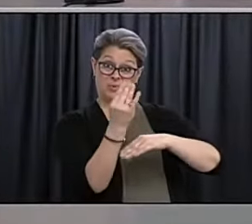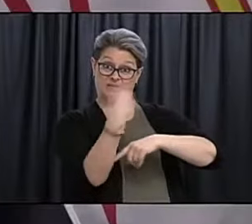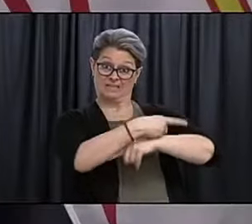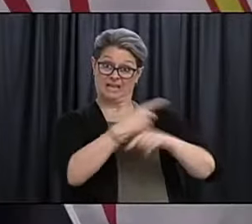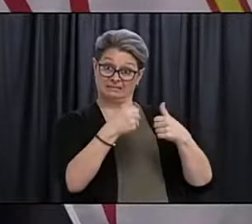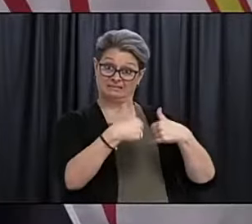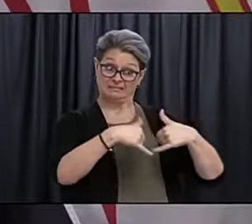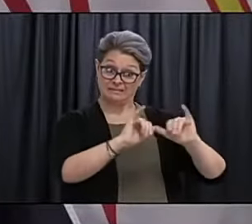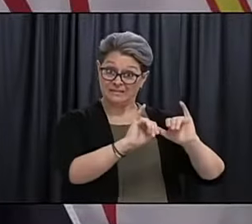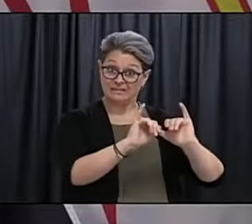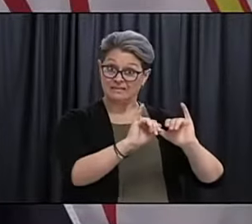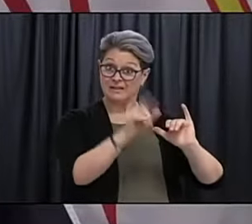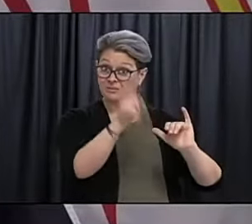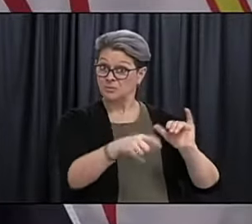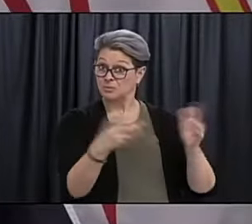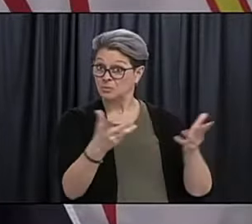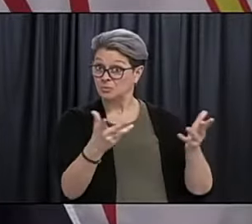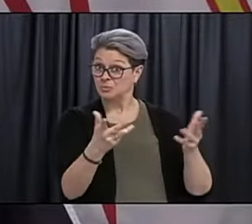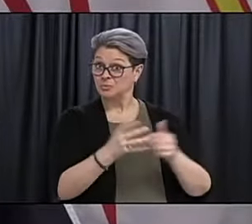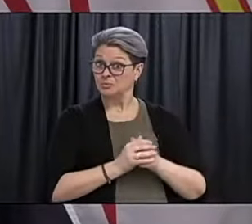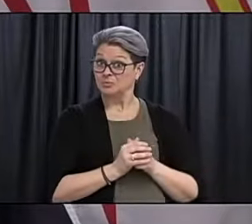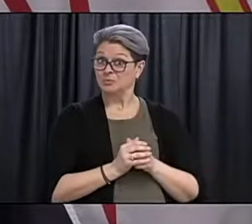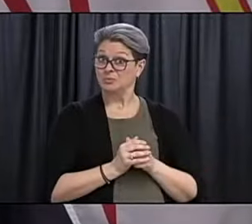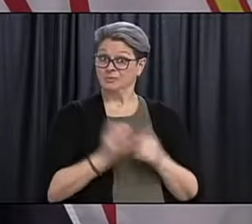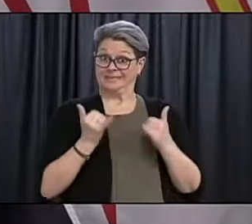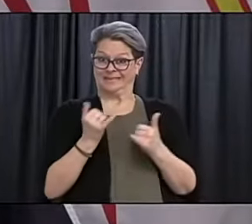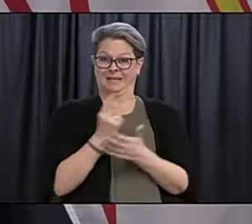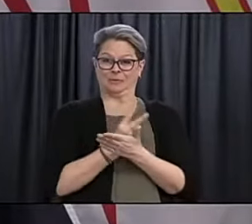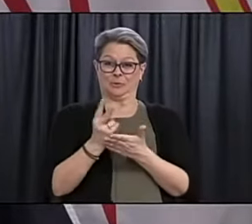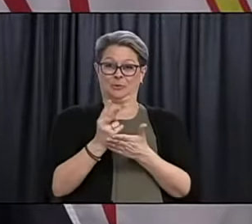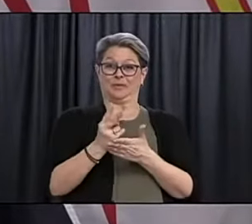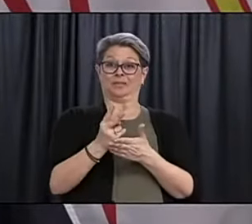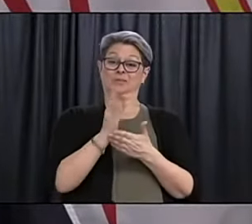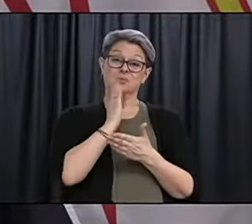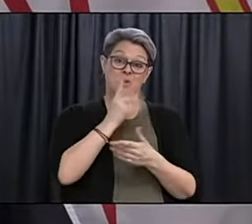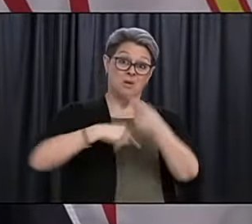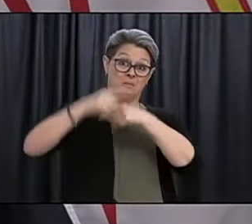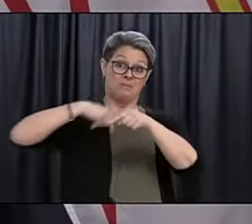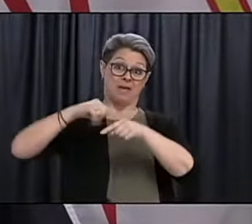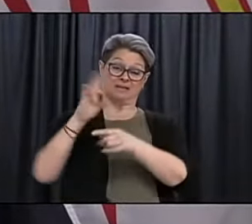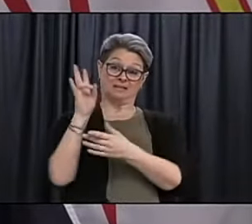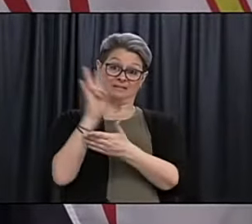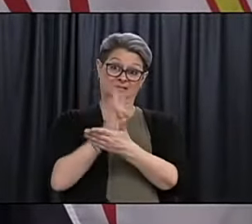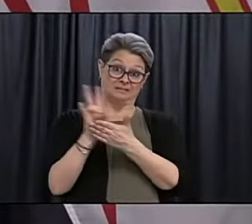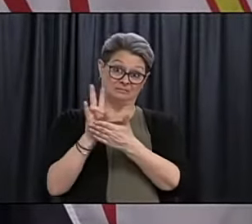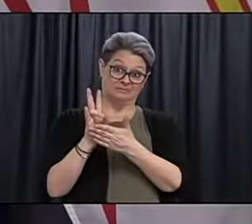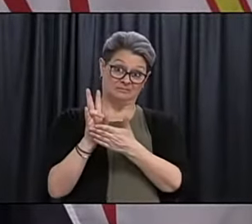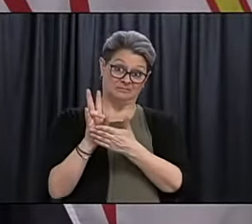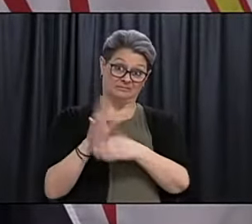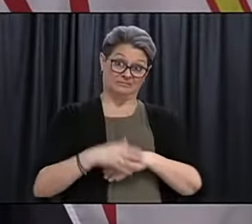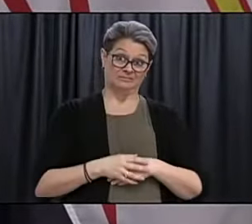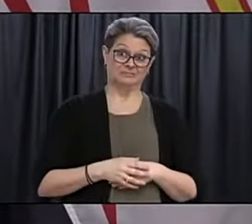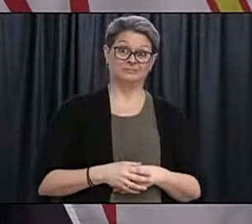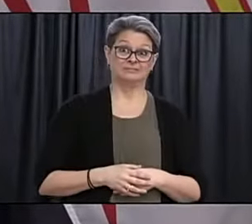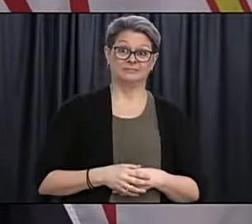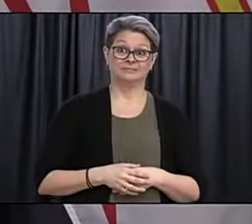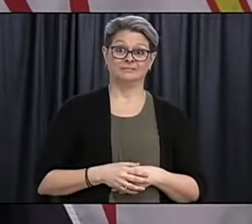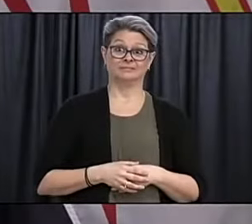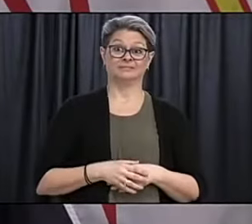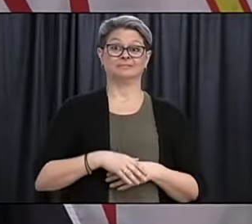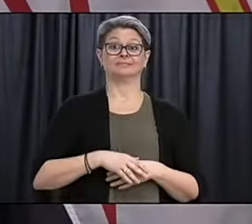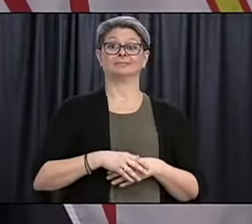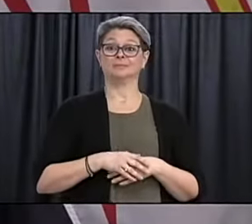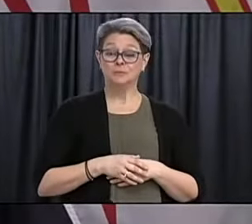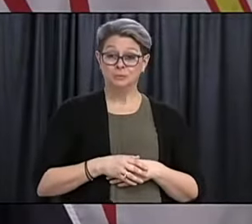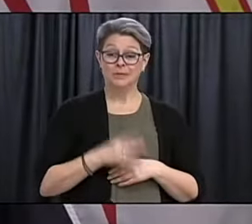So this testing right now is a short-term, not really project,